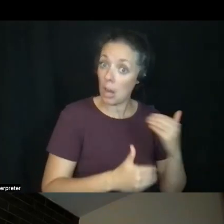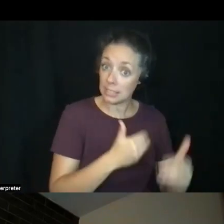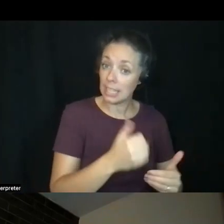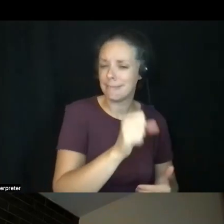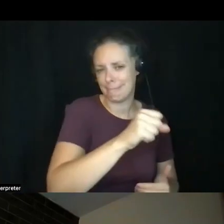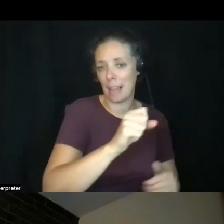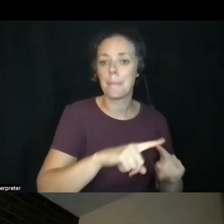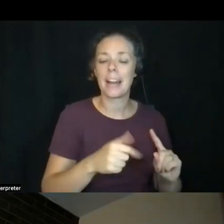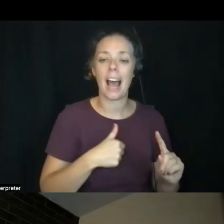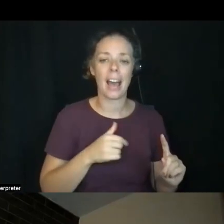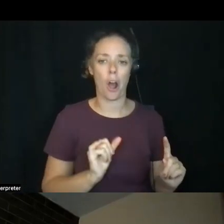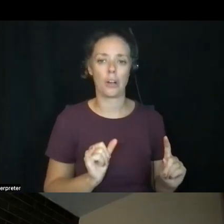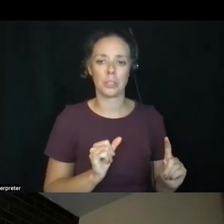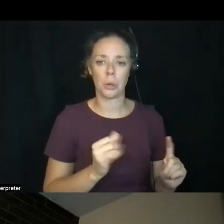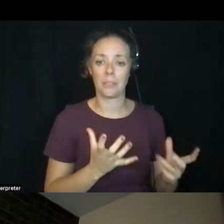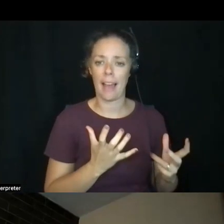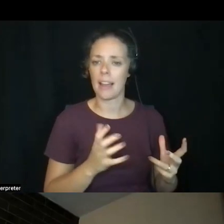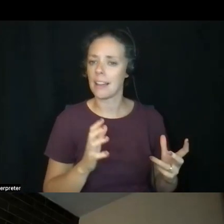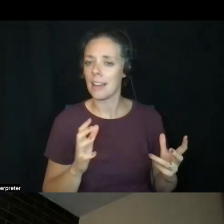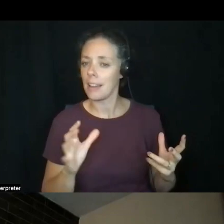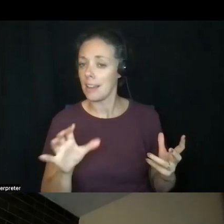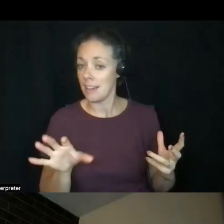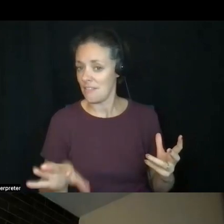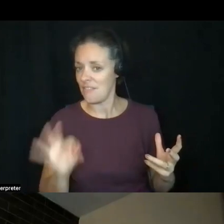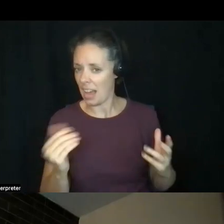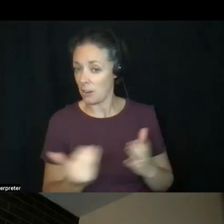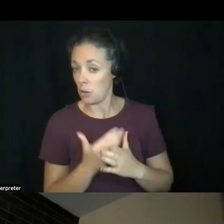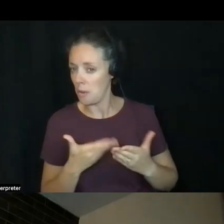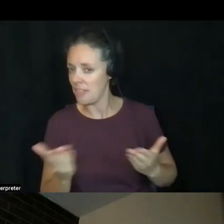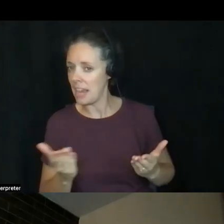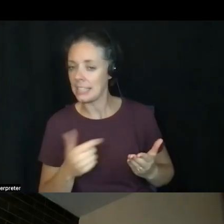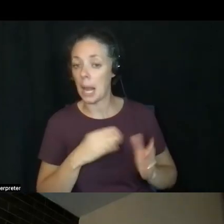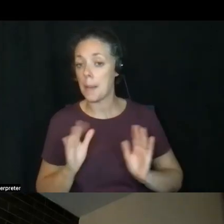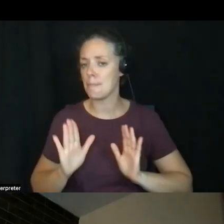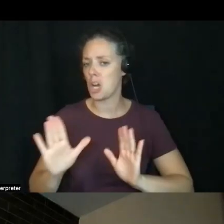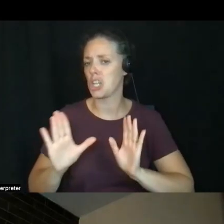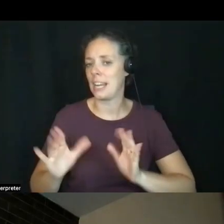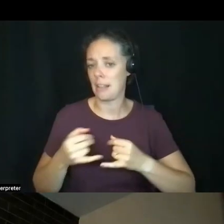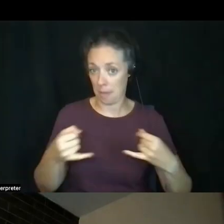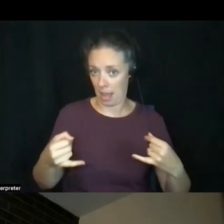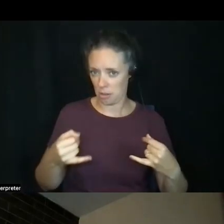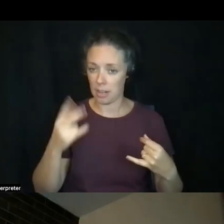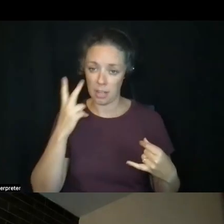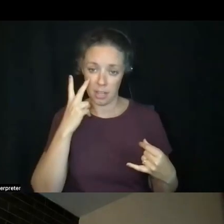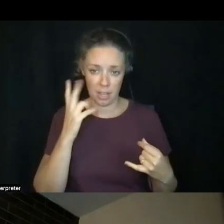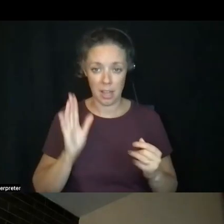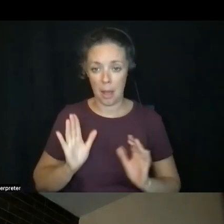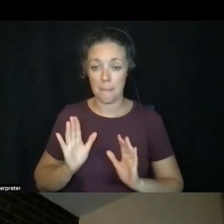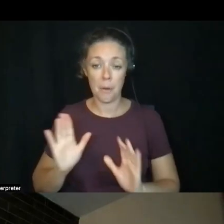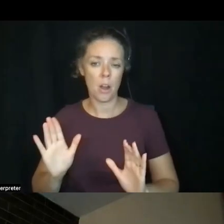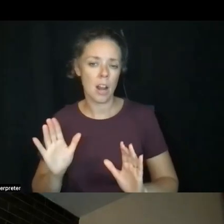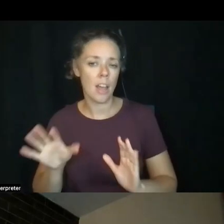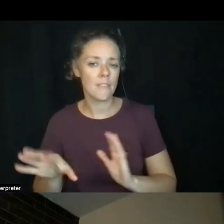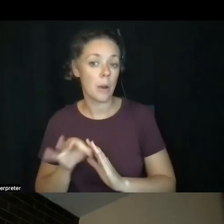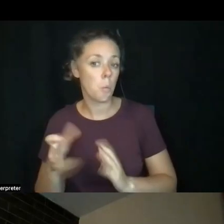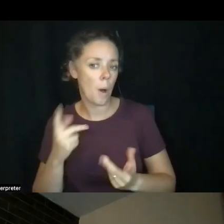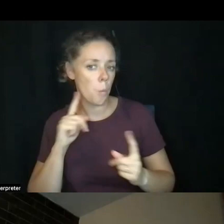these new things and kind of pushing the boundaries, learning it enough that I know what works and then trying things on the edges.